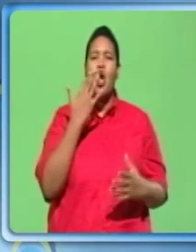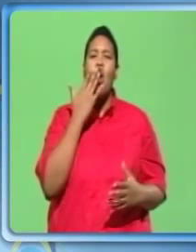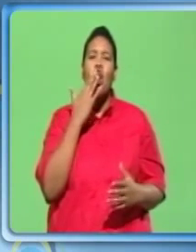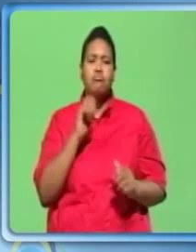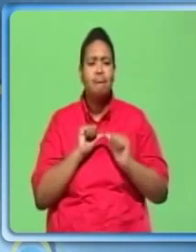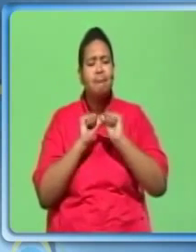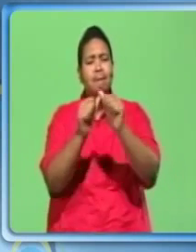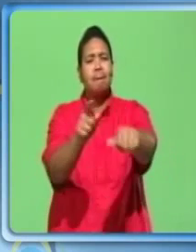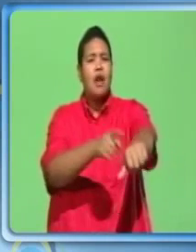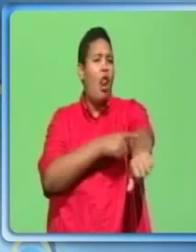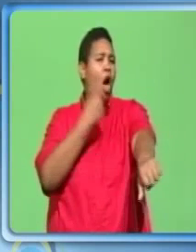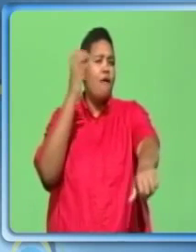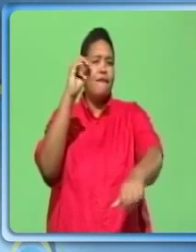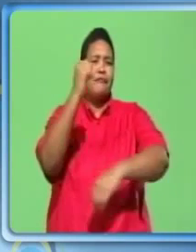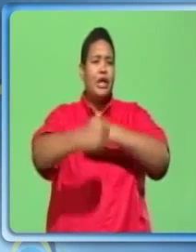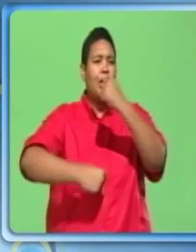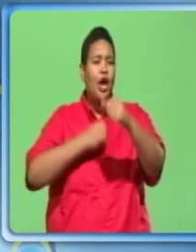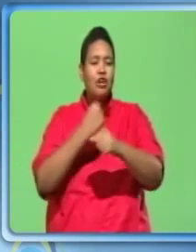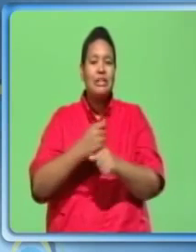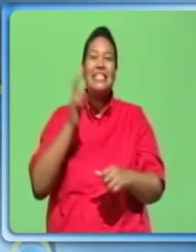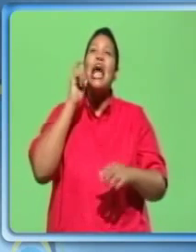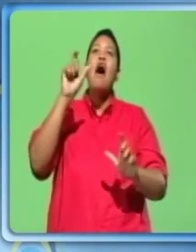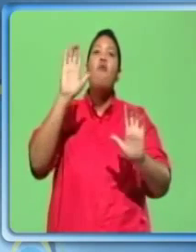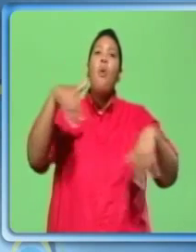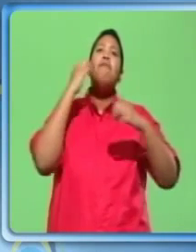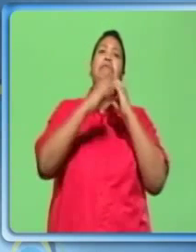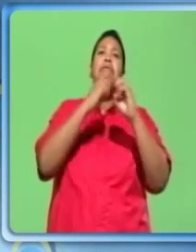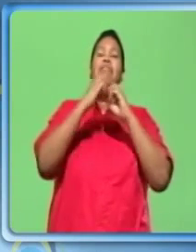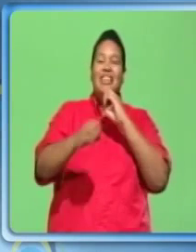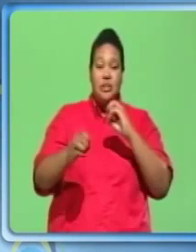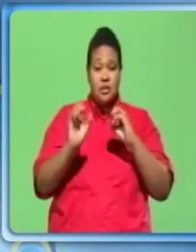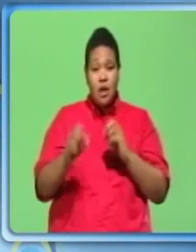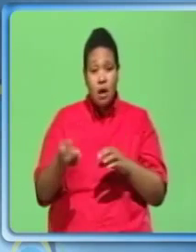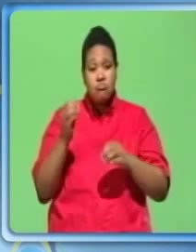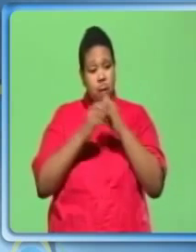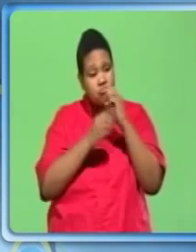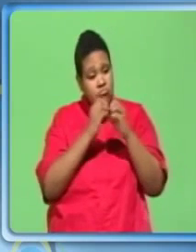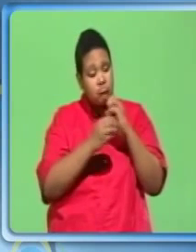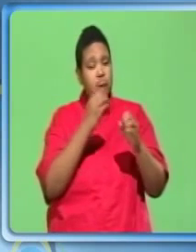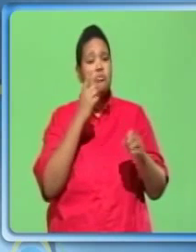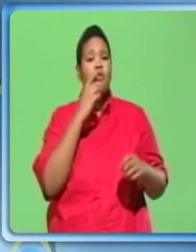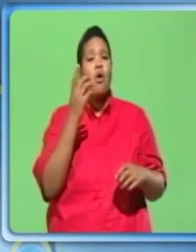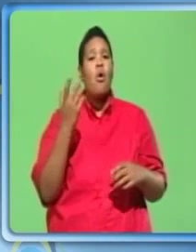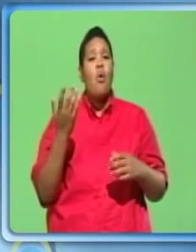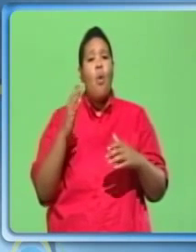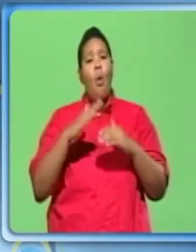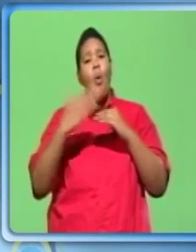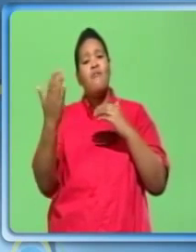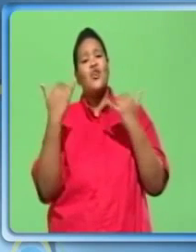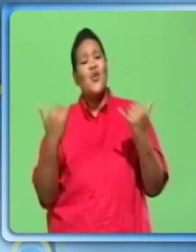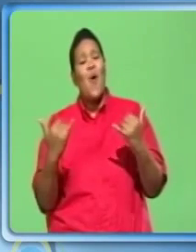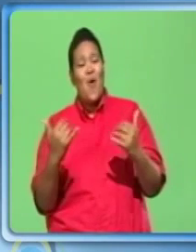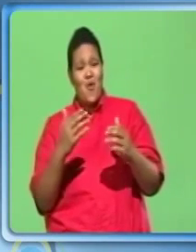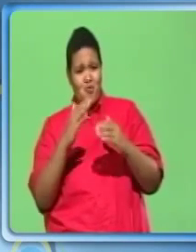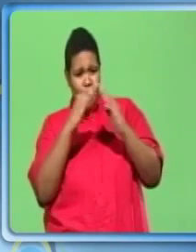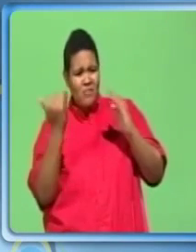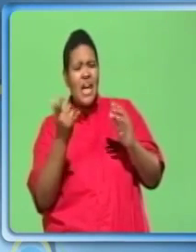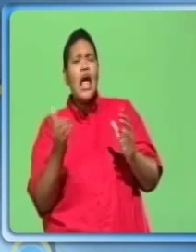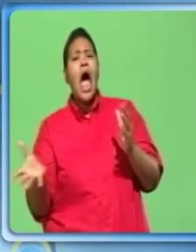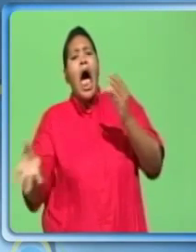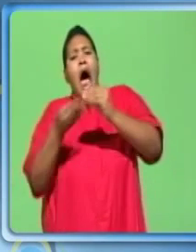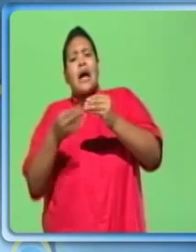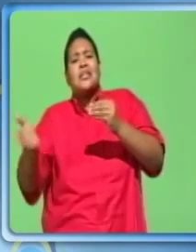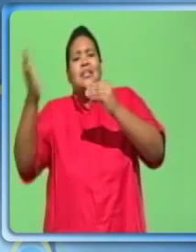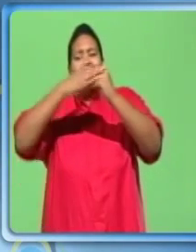50 years, low maintenance. Can be installed over existing roofs. Excellent performance in high